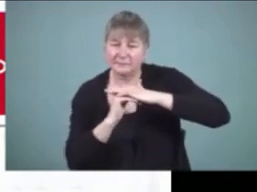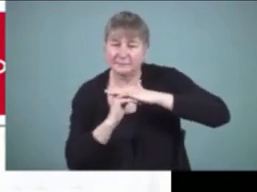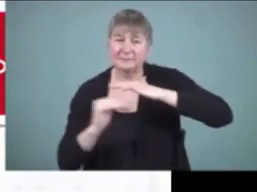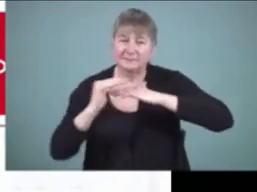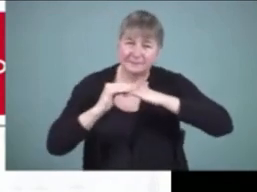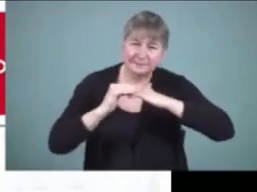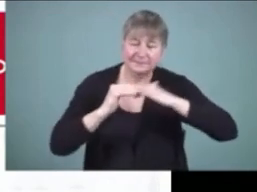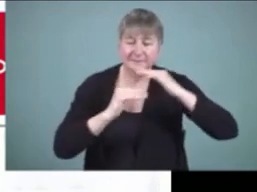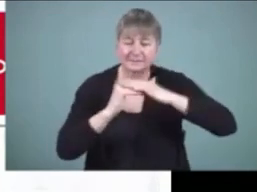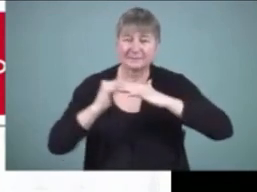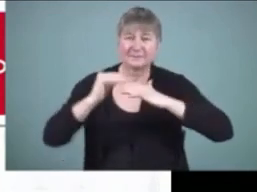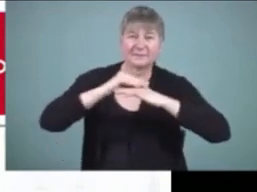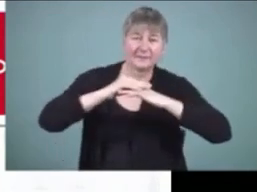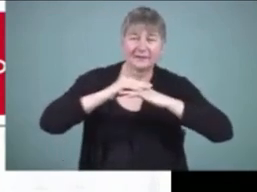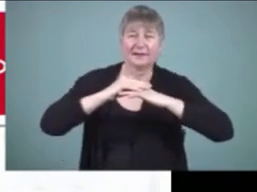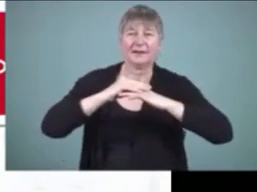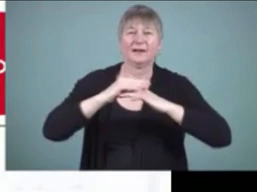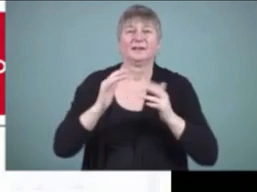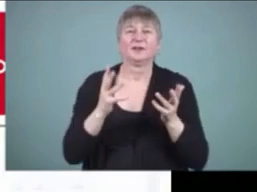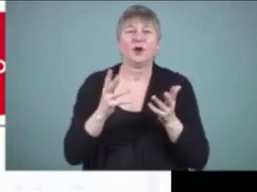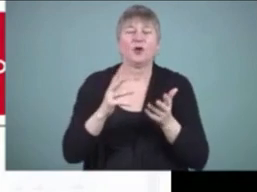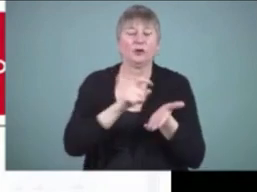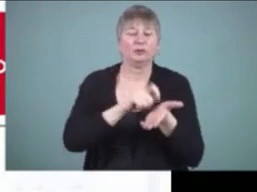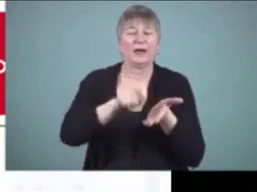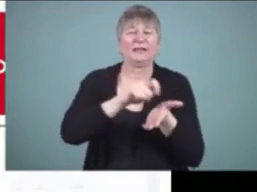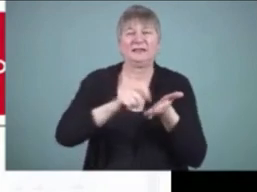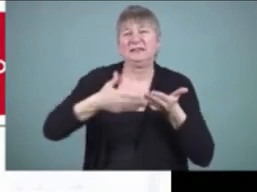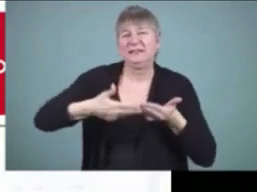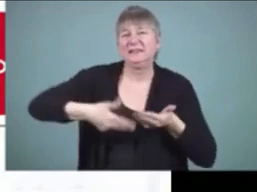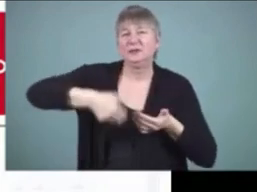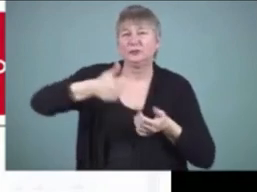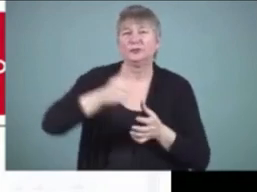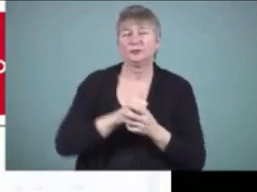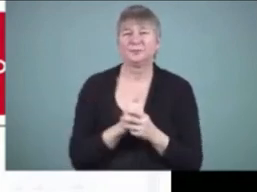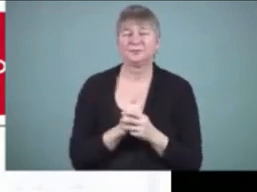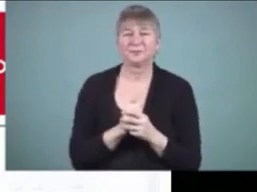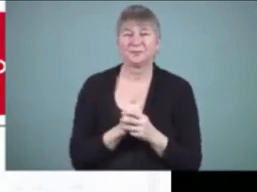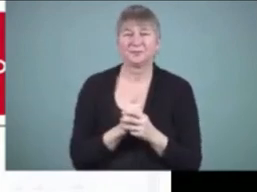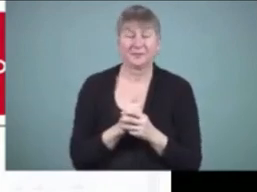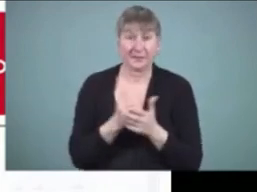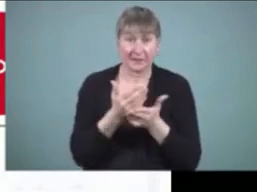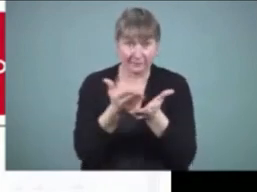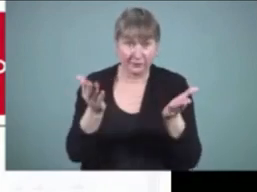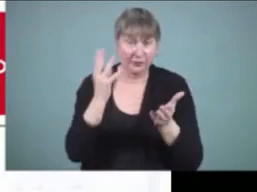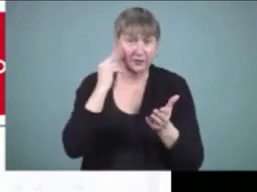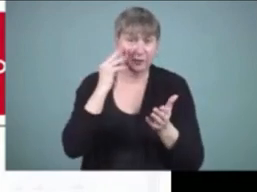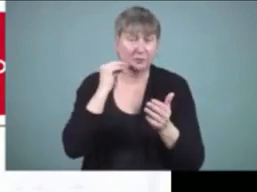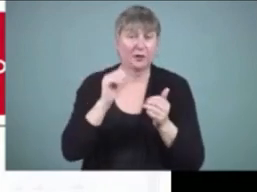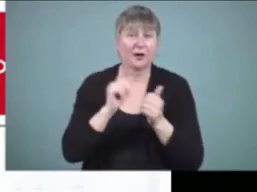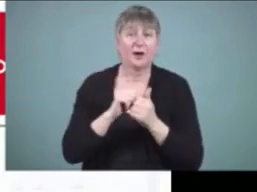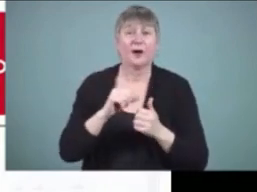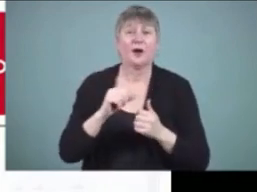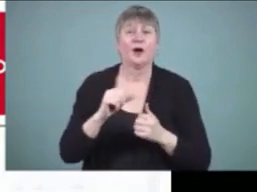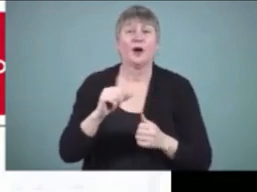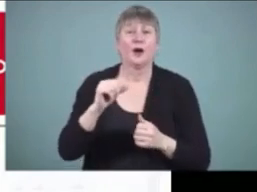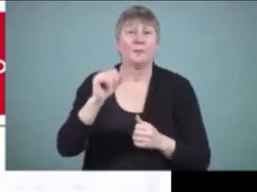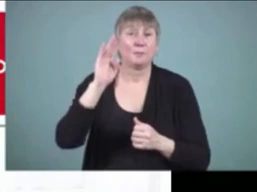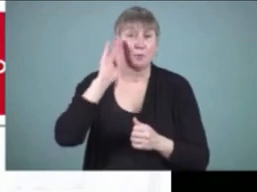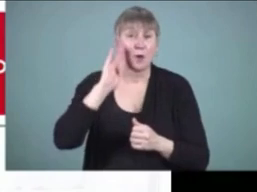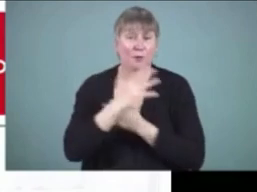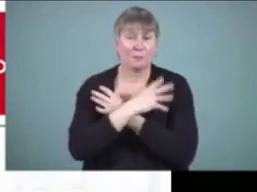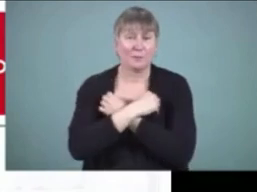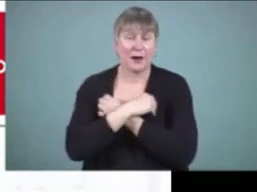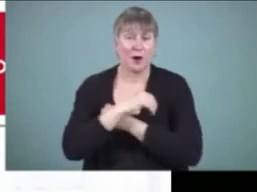cognitive load away so text generation becomes easier and for anyone familiar with brown bear brown bear you'll recognize